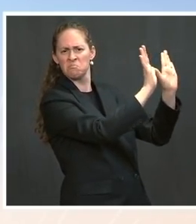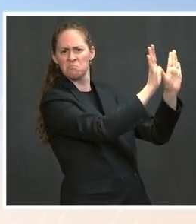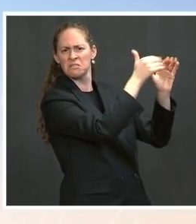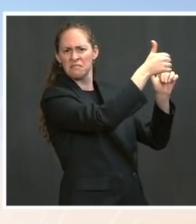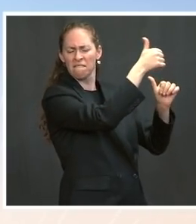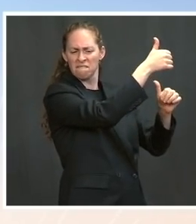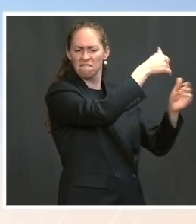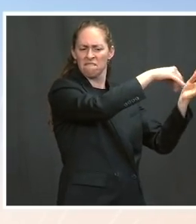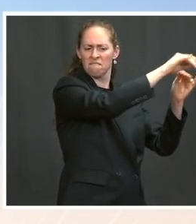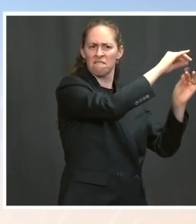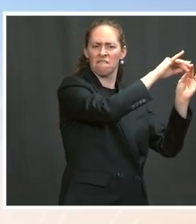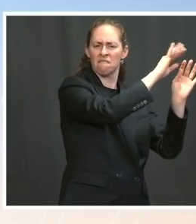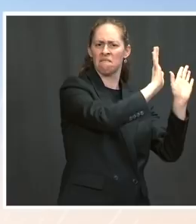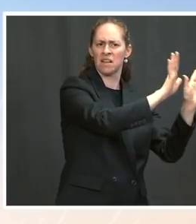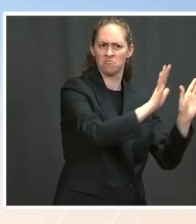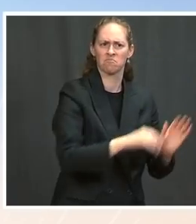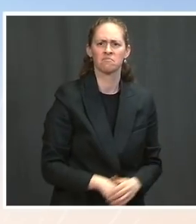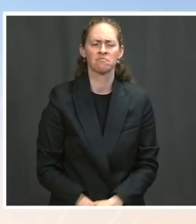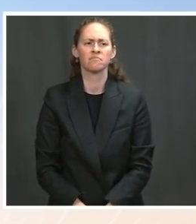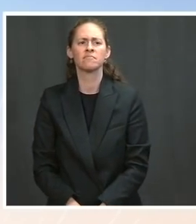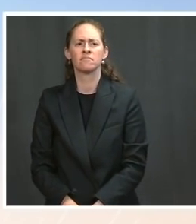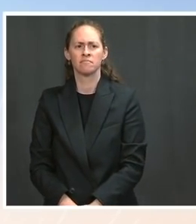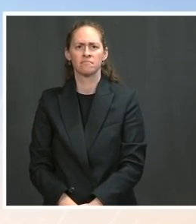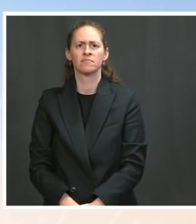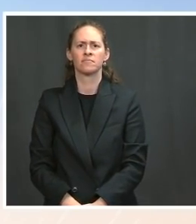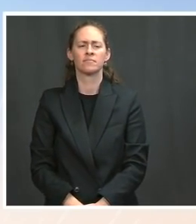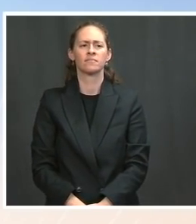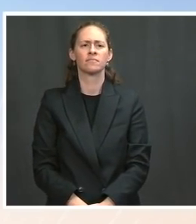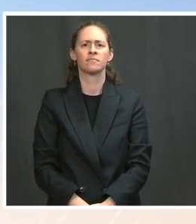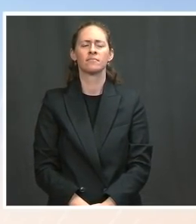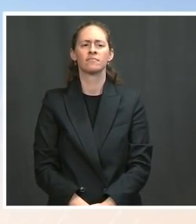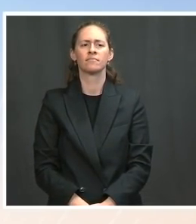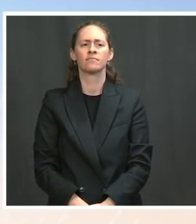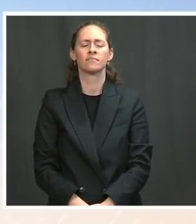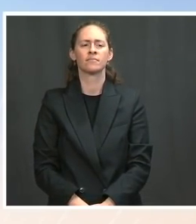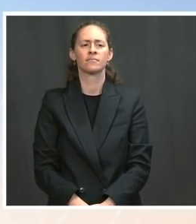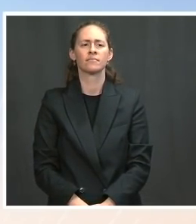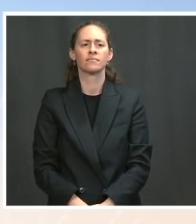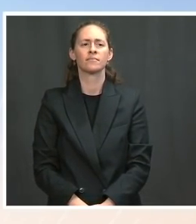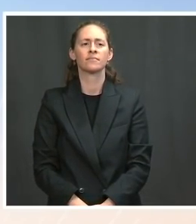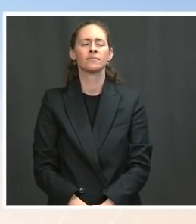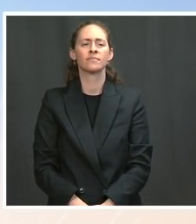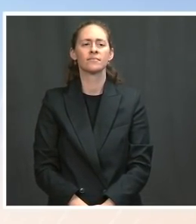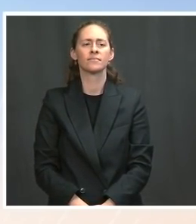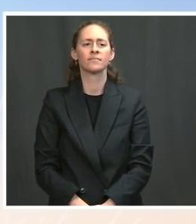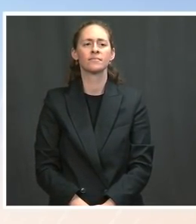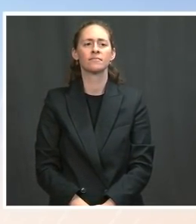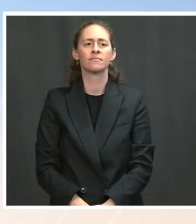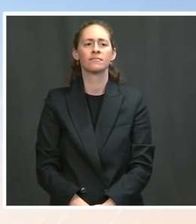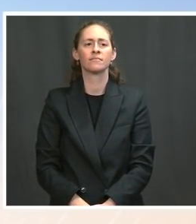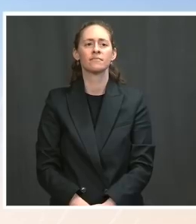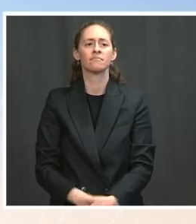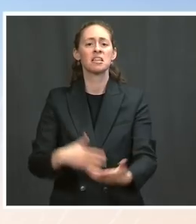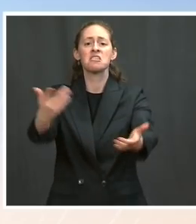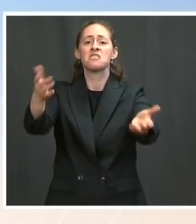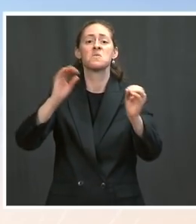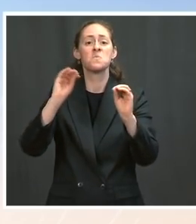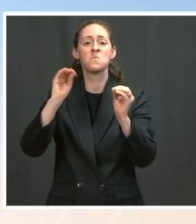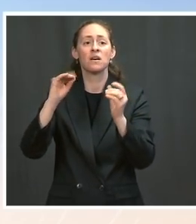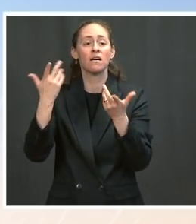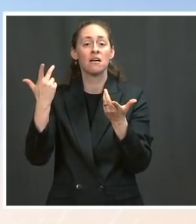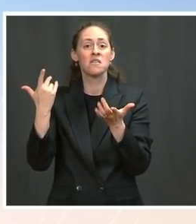themselves or decide what is best for their workforces. Obviously, I don't have any update. There's no new information I can provide on